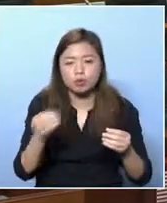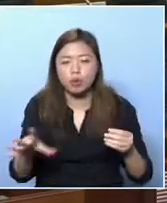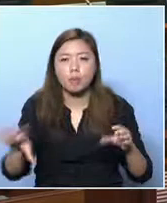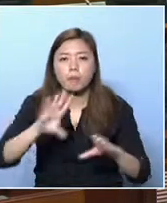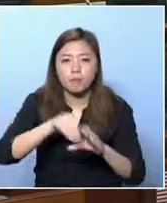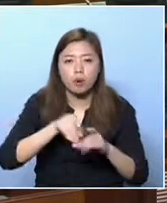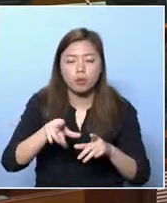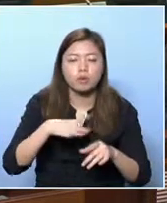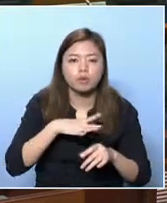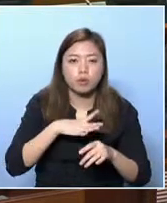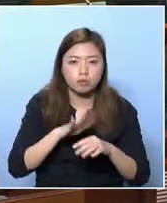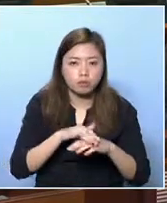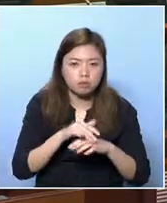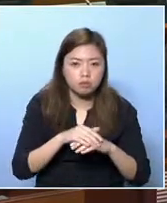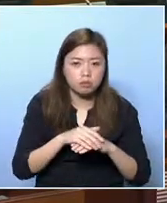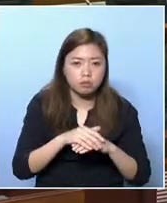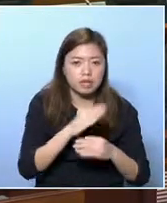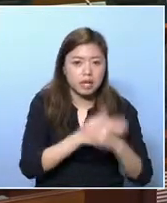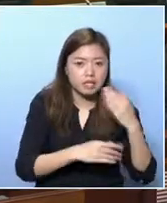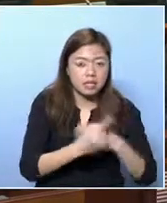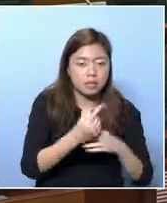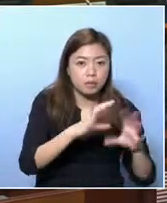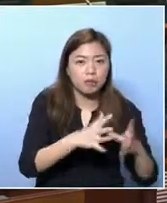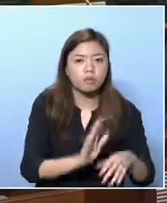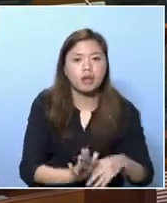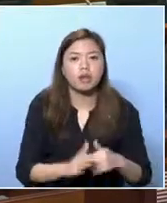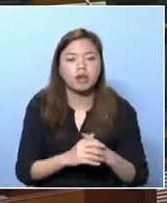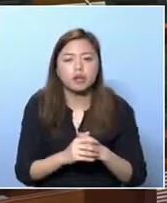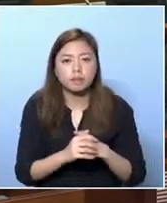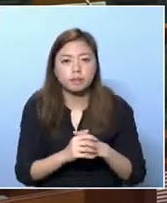Do you have a survey that will cover this particular subject?